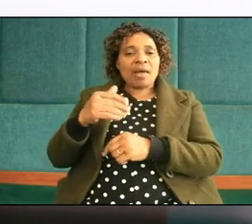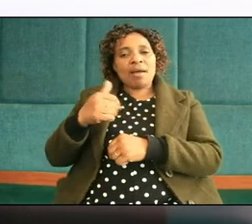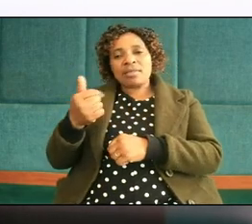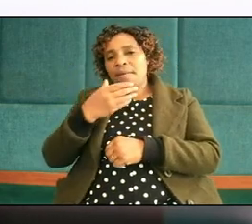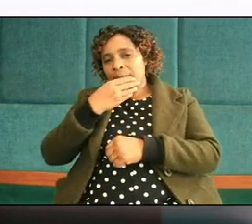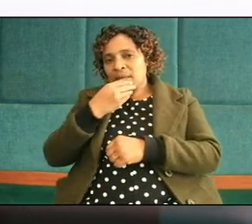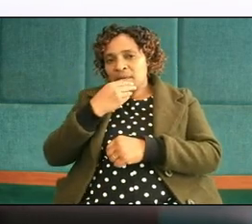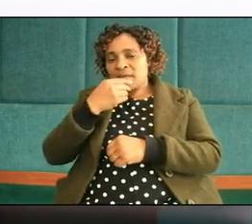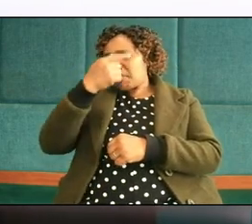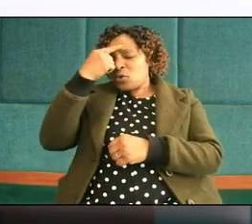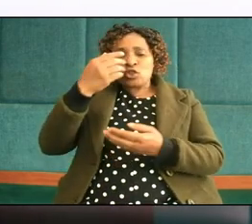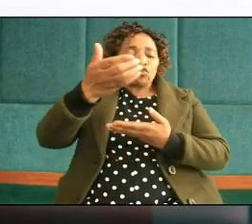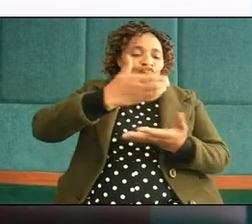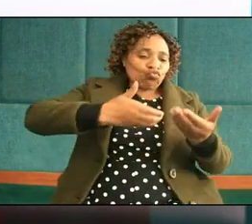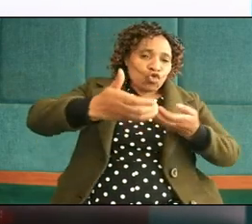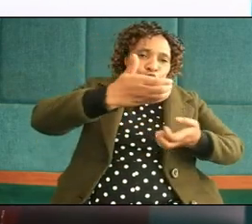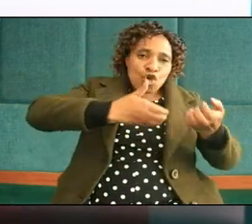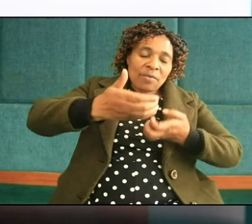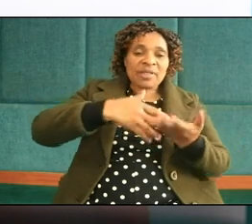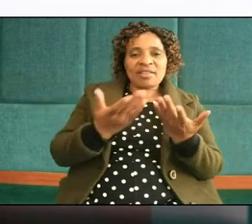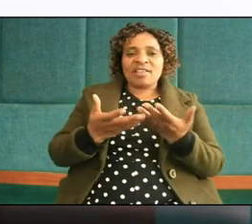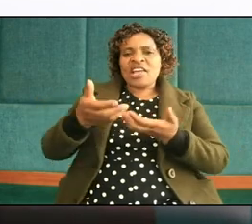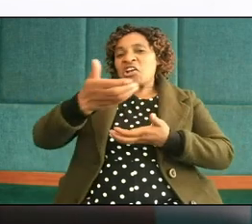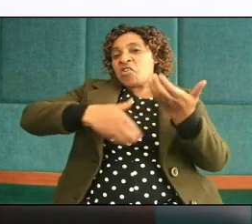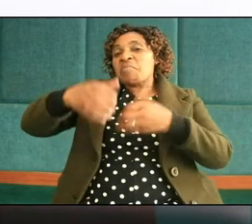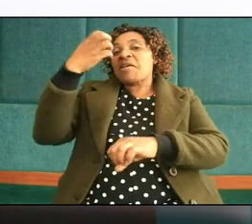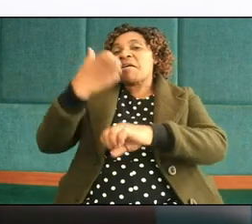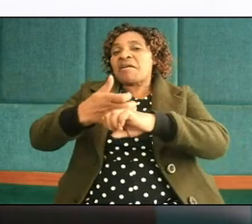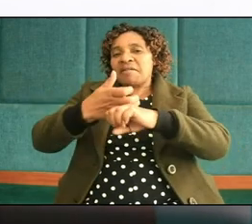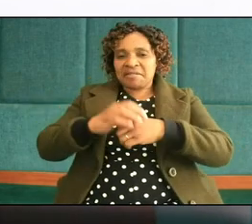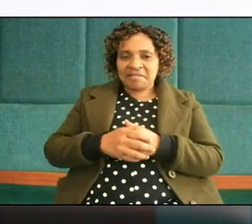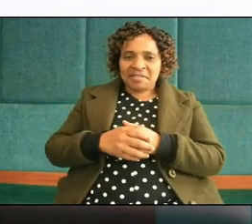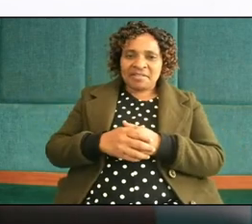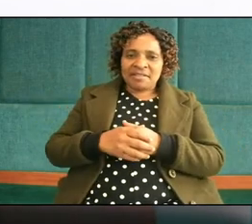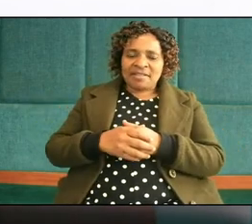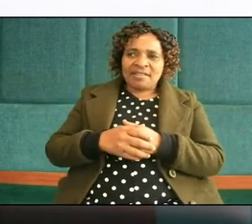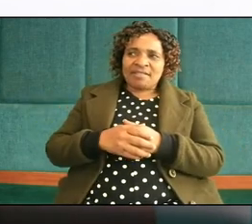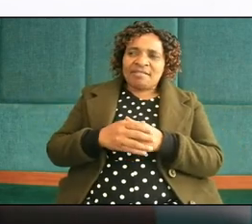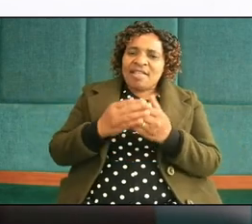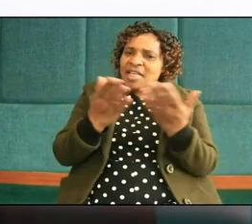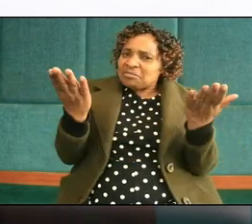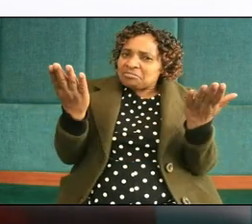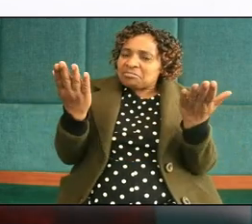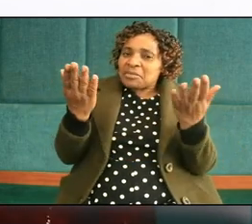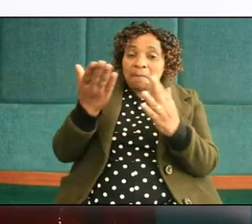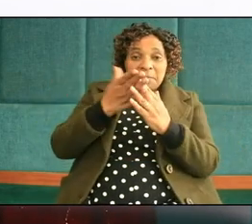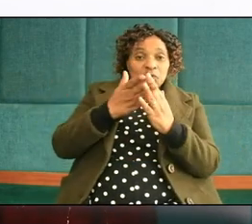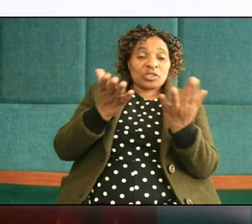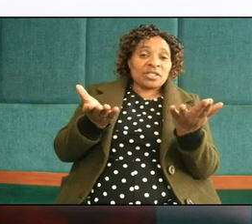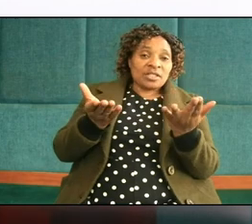the economy because of the economy is there any difference between